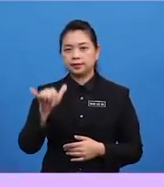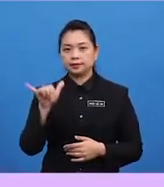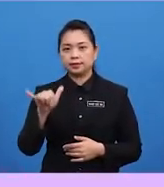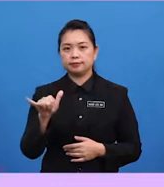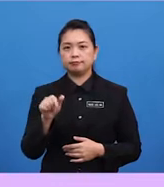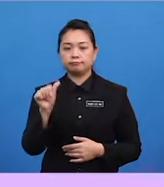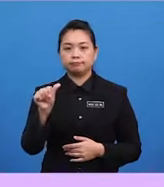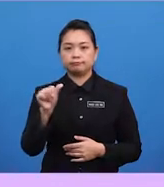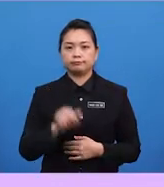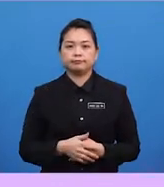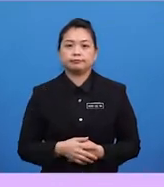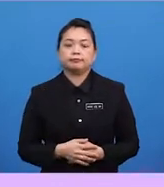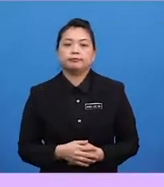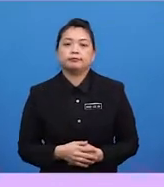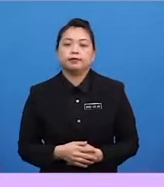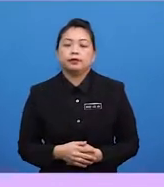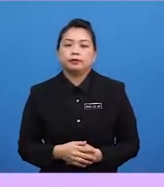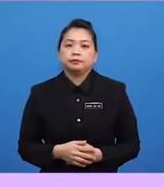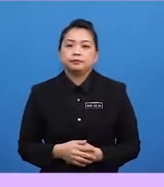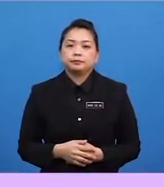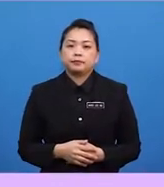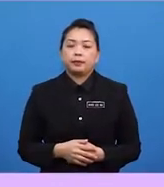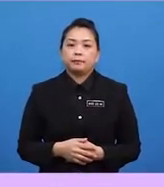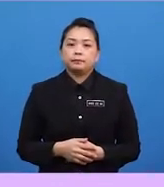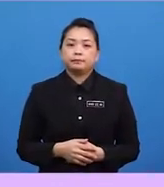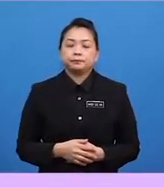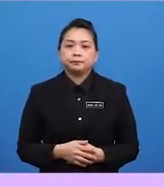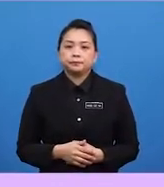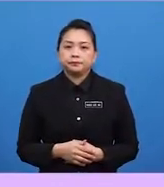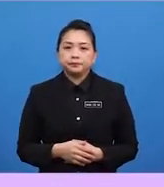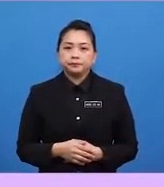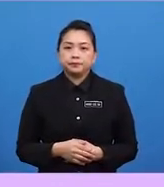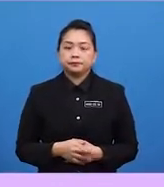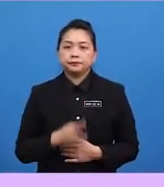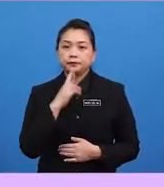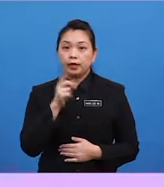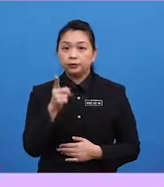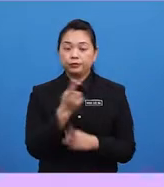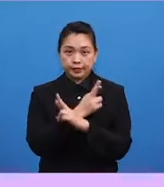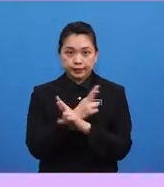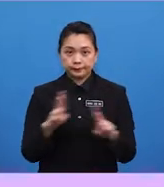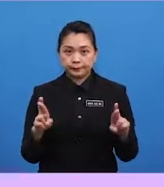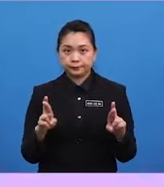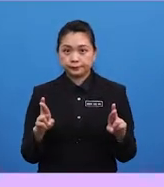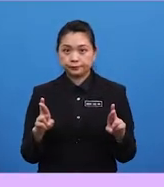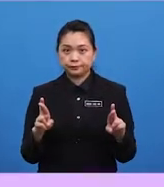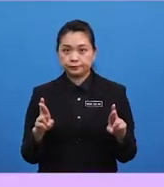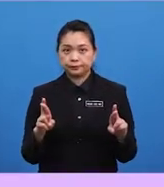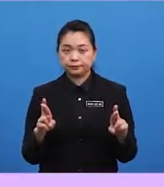You got it right again, YOLO. It's A. Next question. Are you ready, boys and girls?